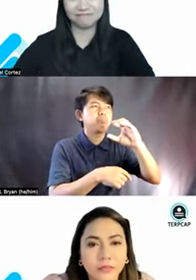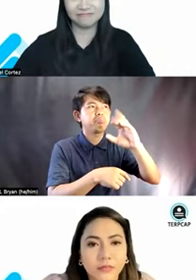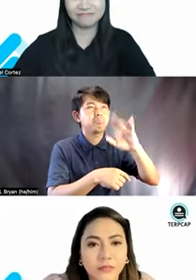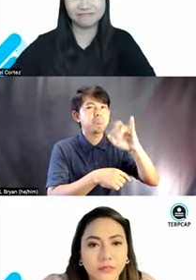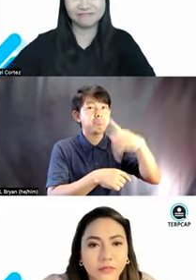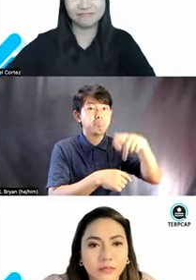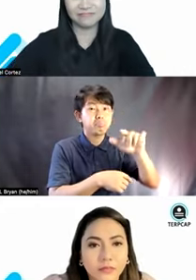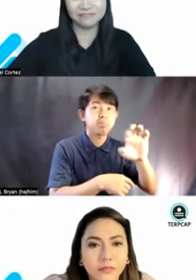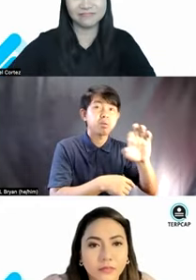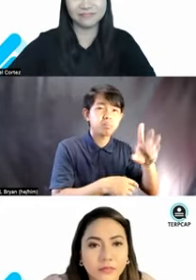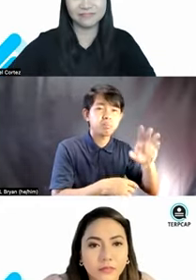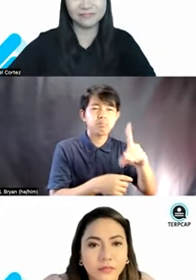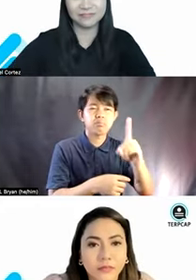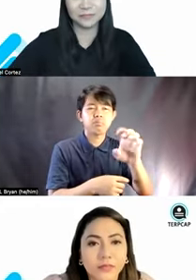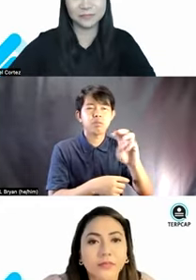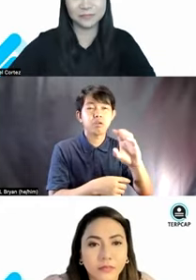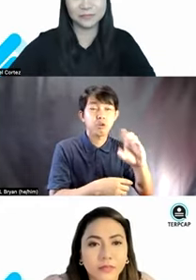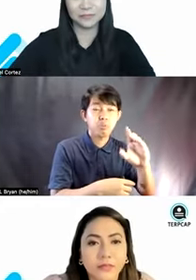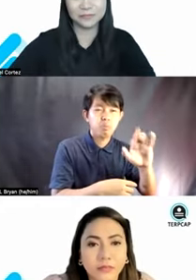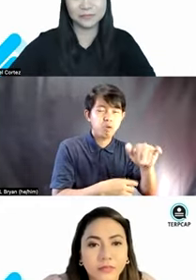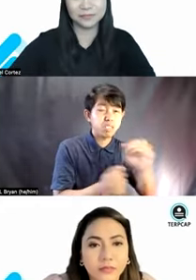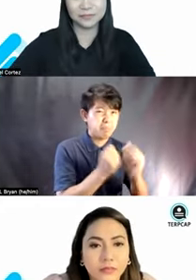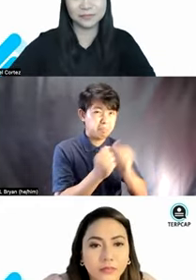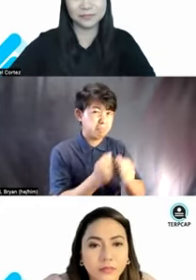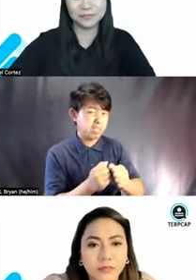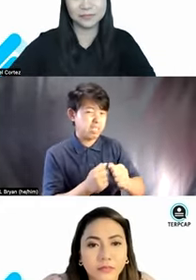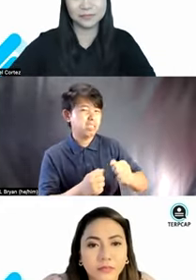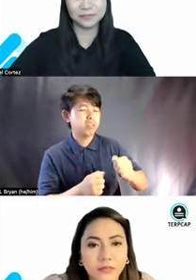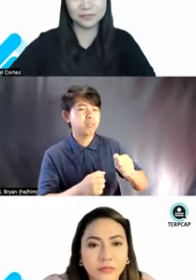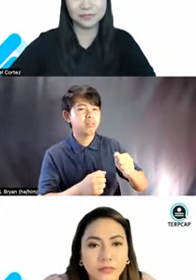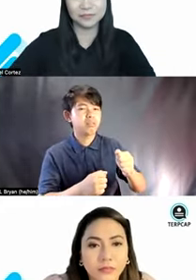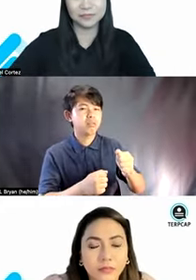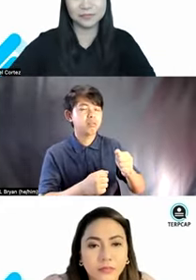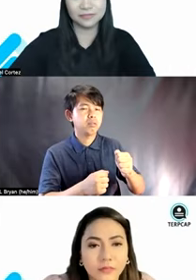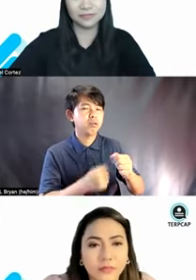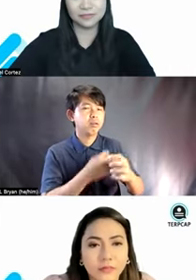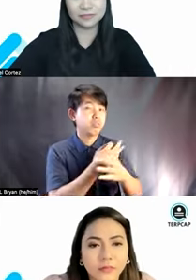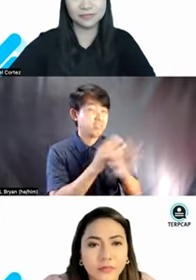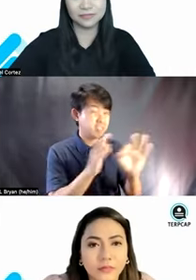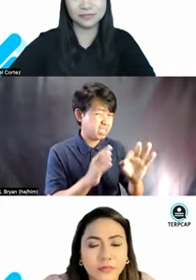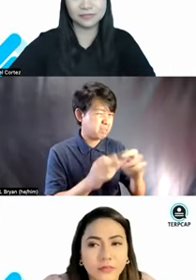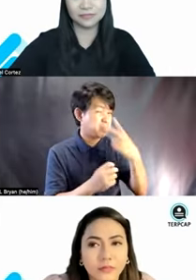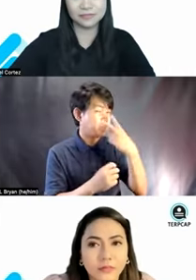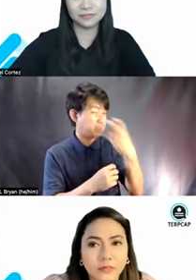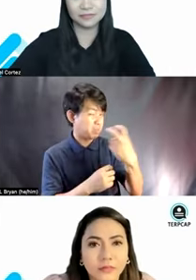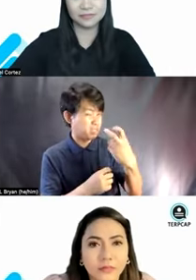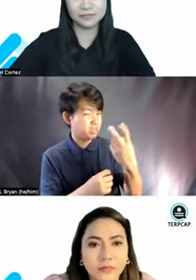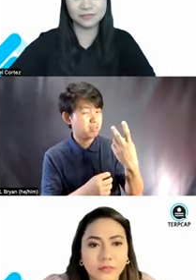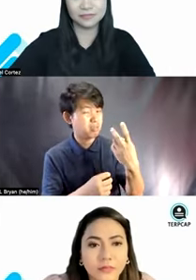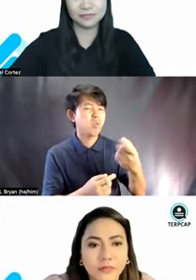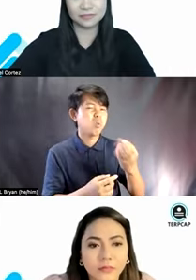uh, at it or something like you are not, um, like, uh, you are like,